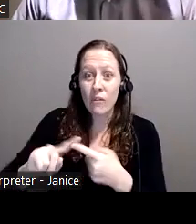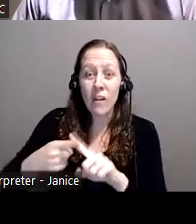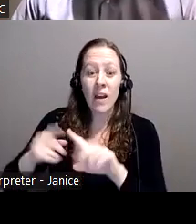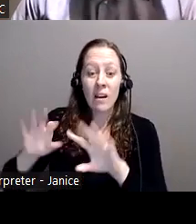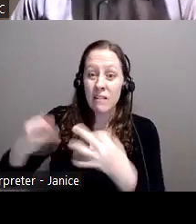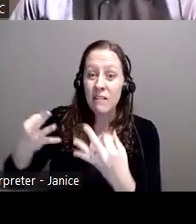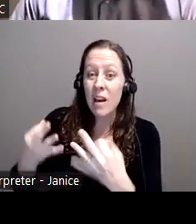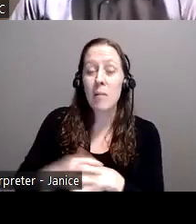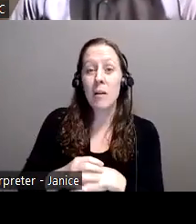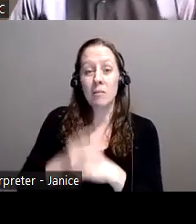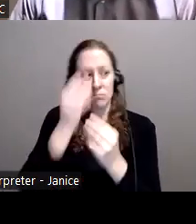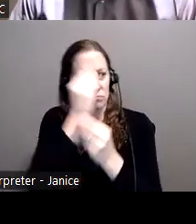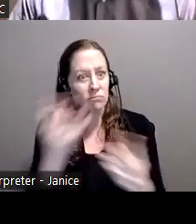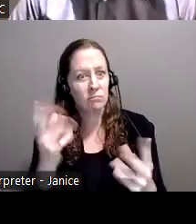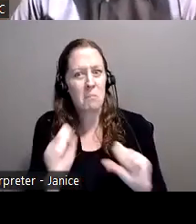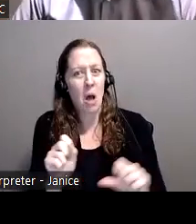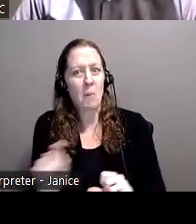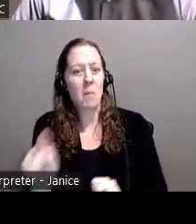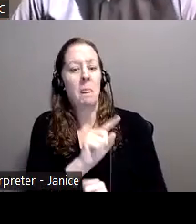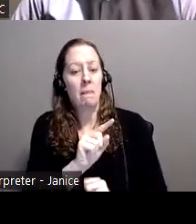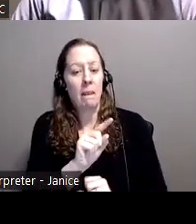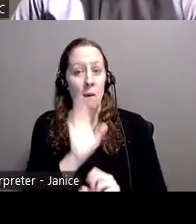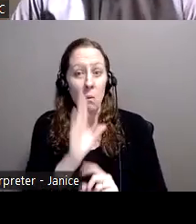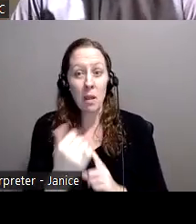family members that we think may be at risk. And,